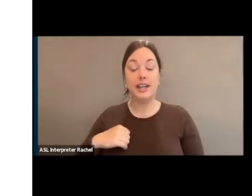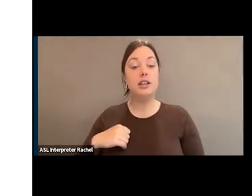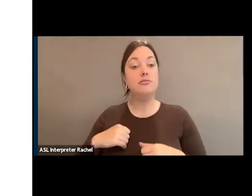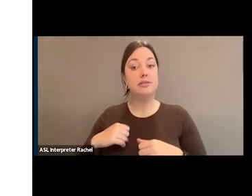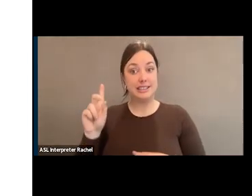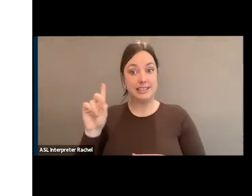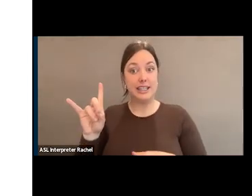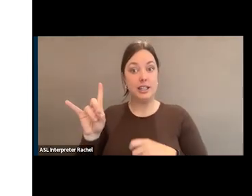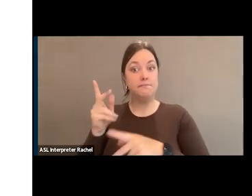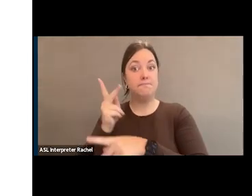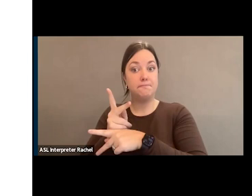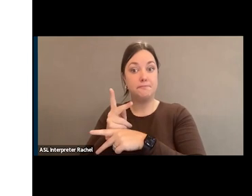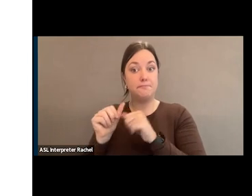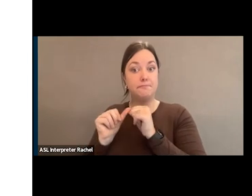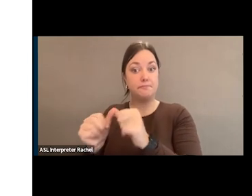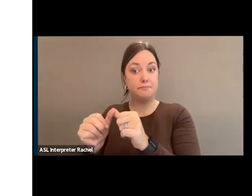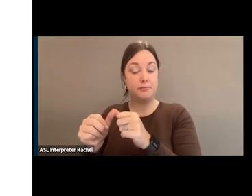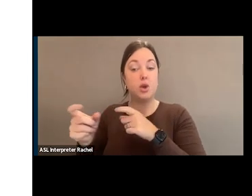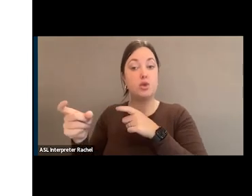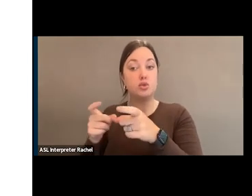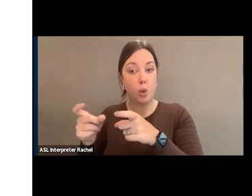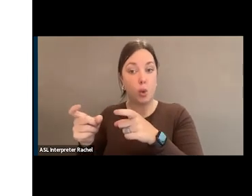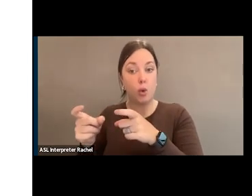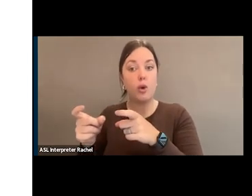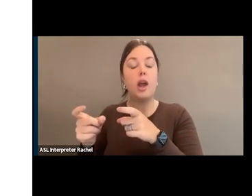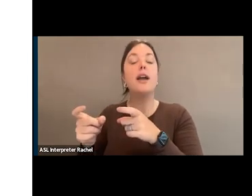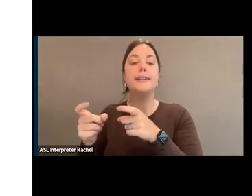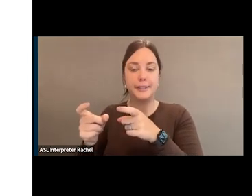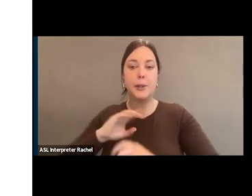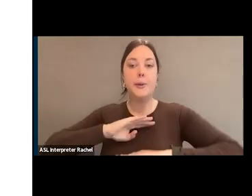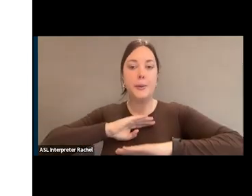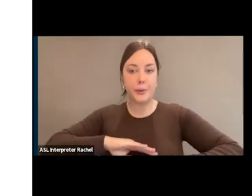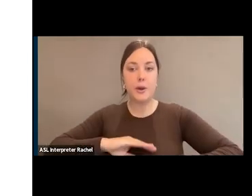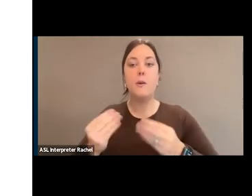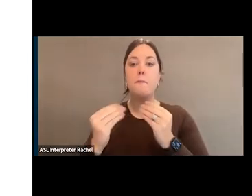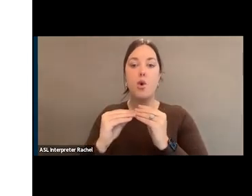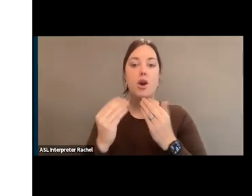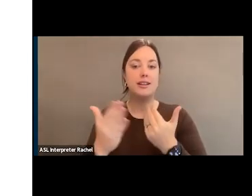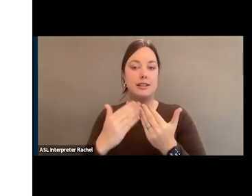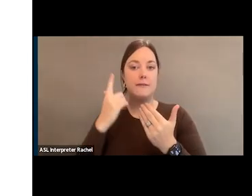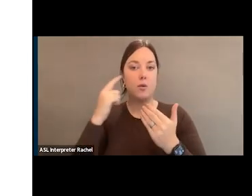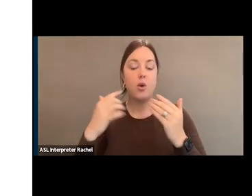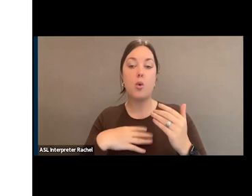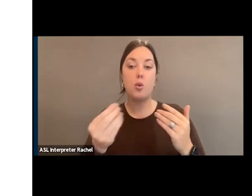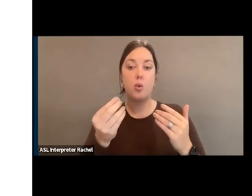of the Senate, it does make things a little bit easier for the White House to get